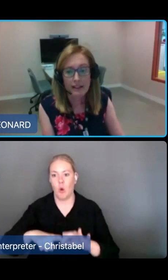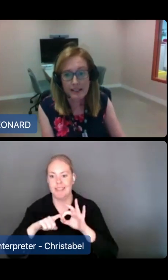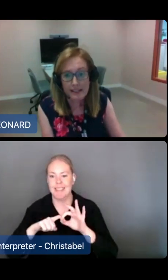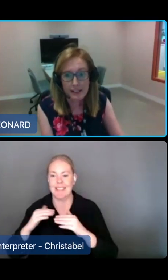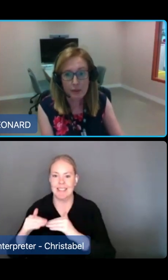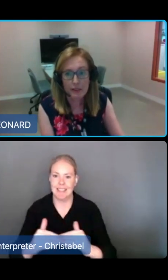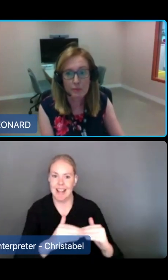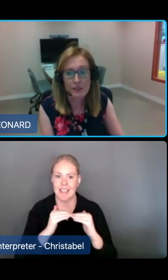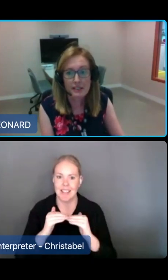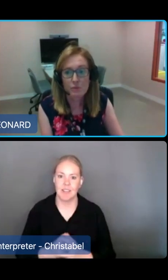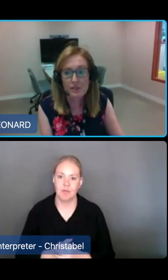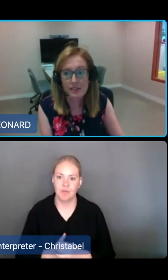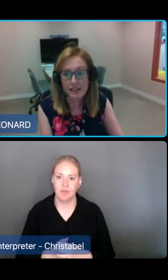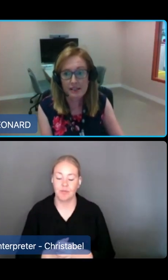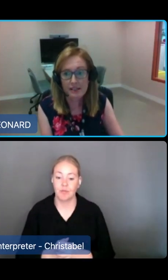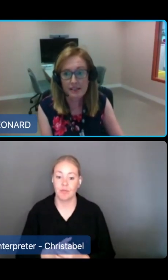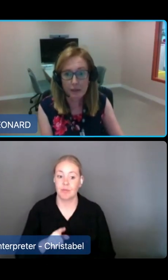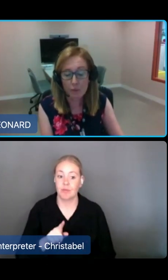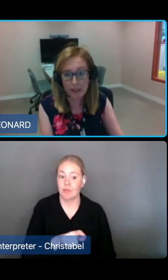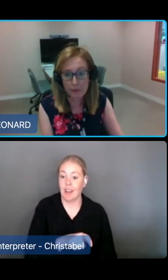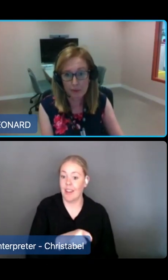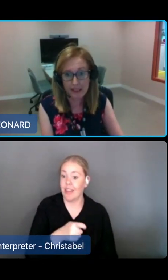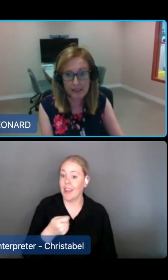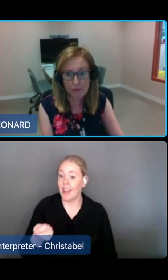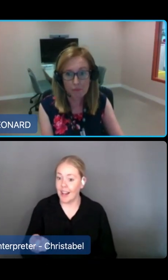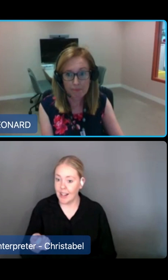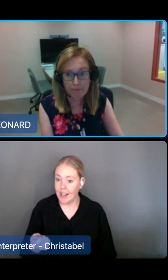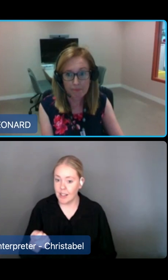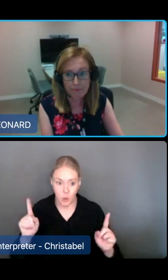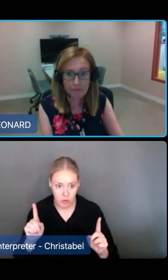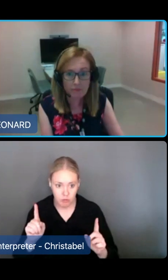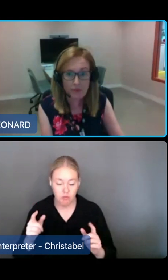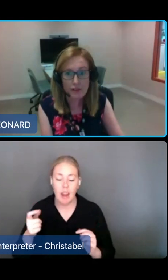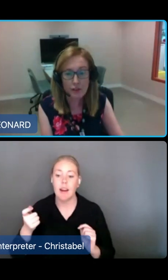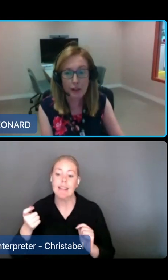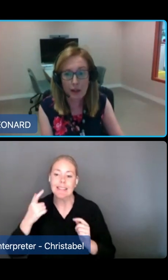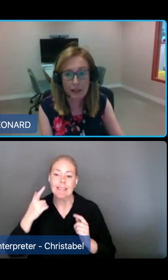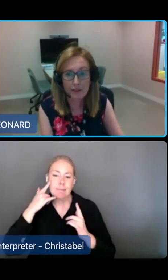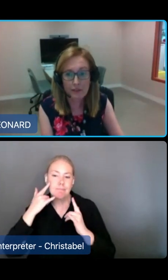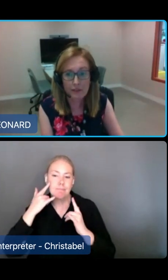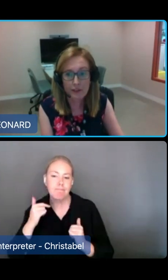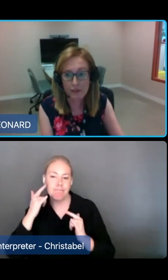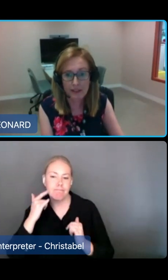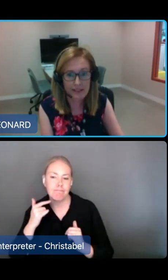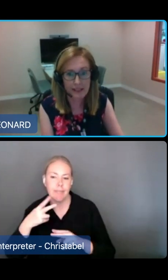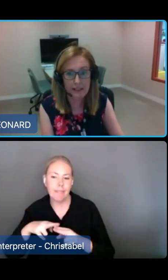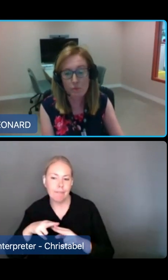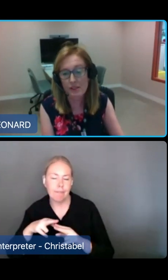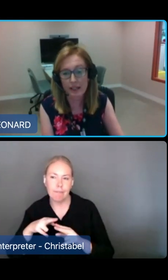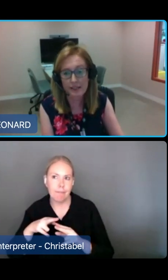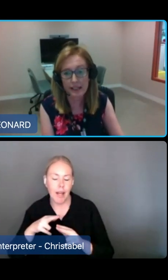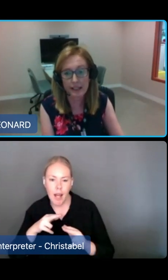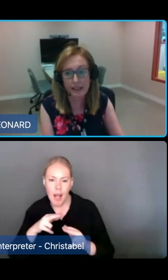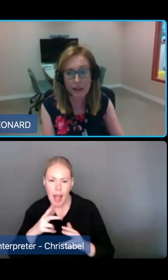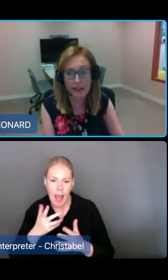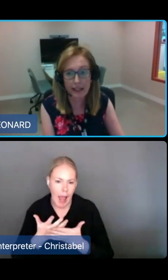The next step in the process was to test how they would work in practice. So a pilot of the draft strength and standards